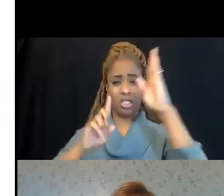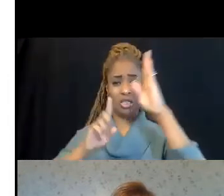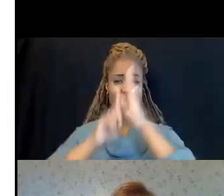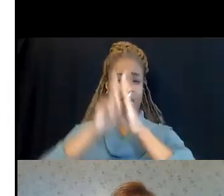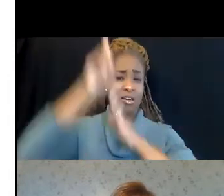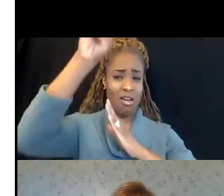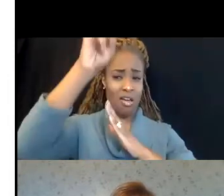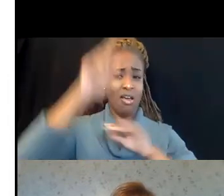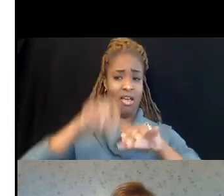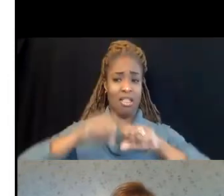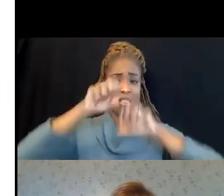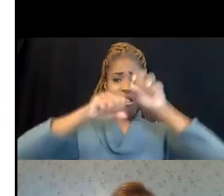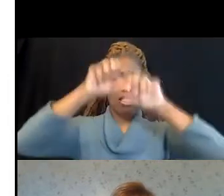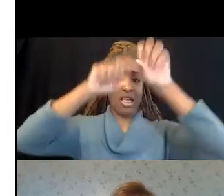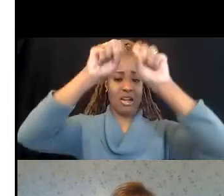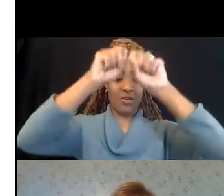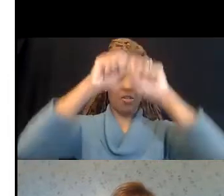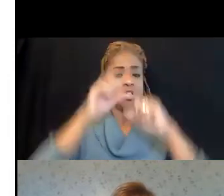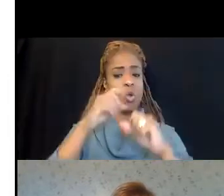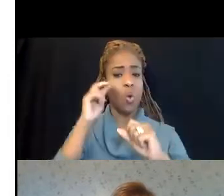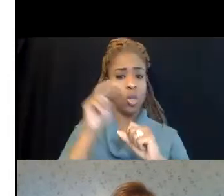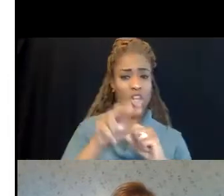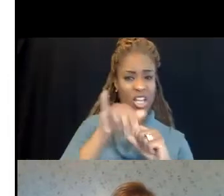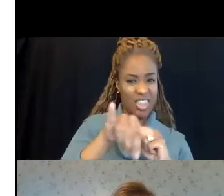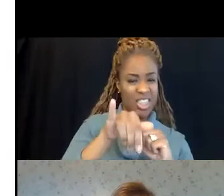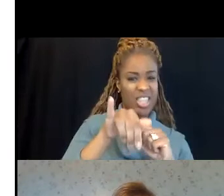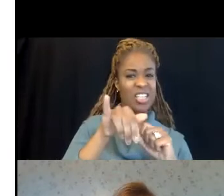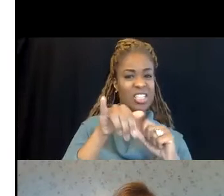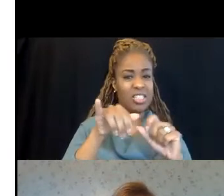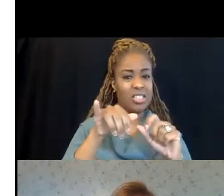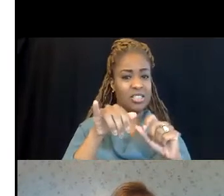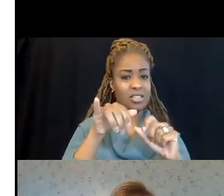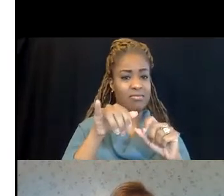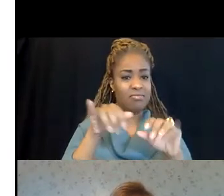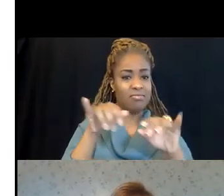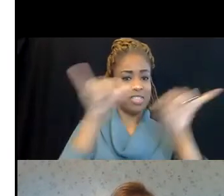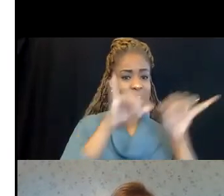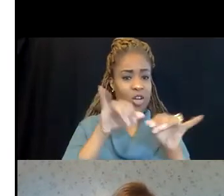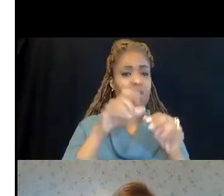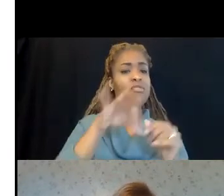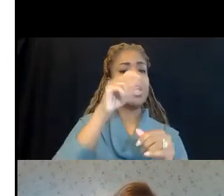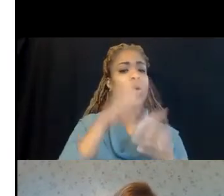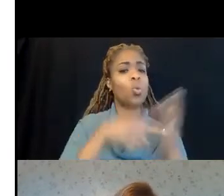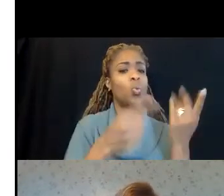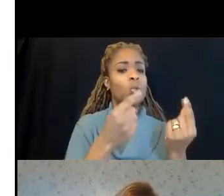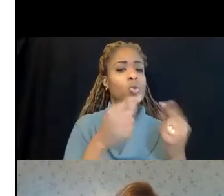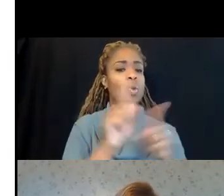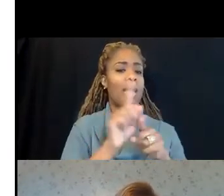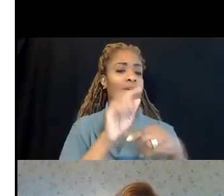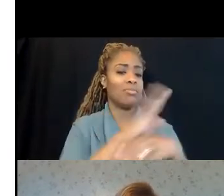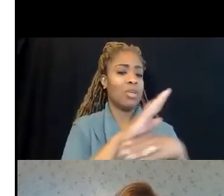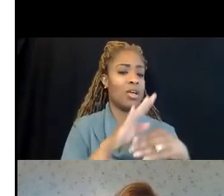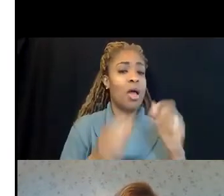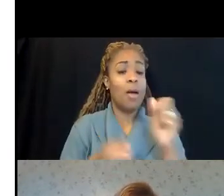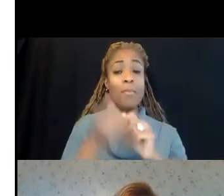So you would come to this standard to find out what you need to do as an employer. Now again, most standards won't